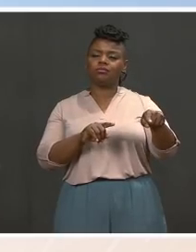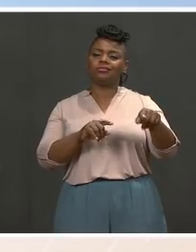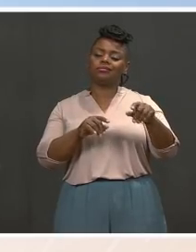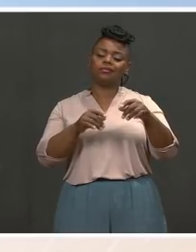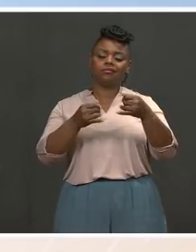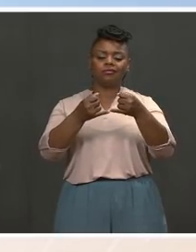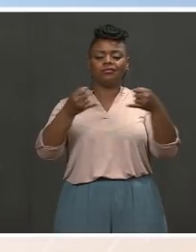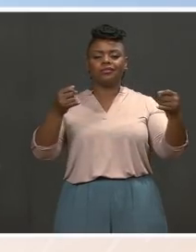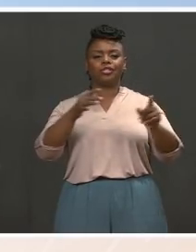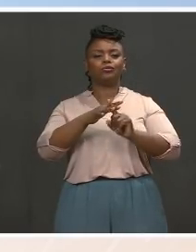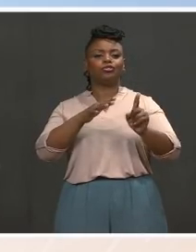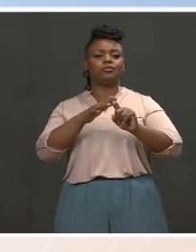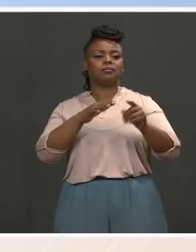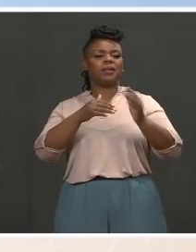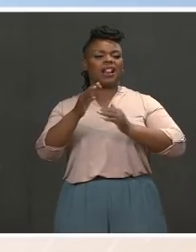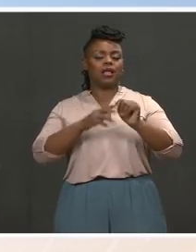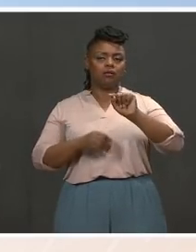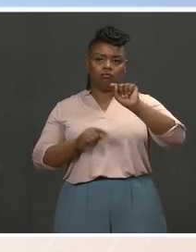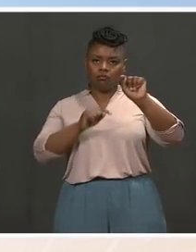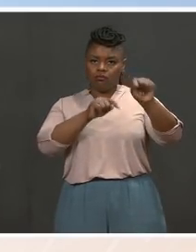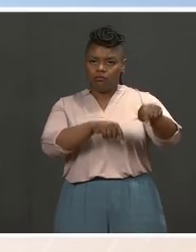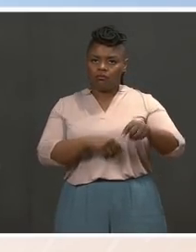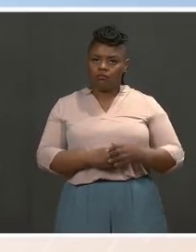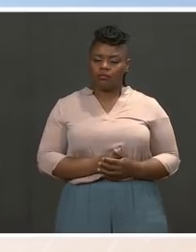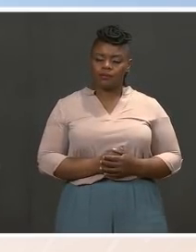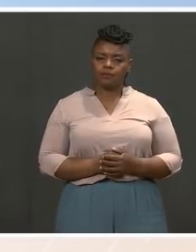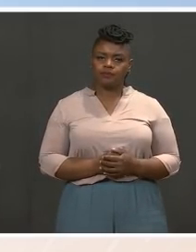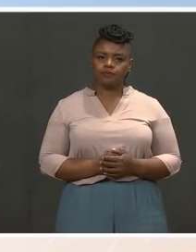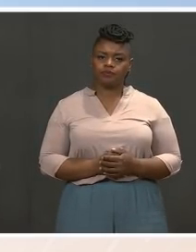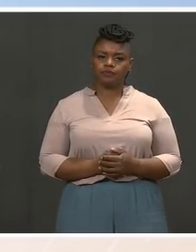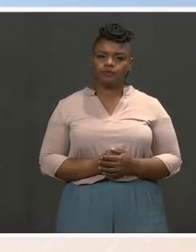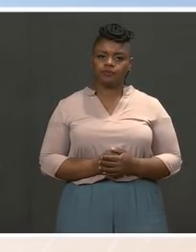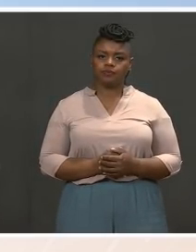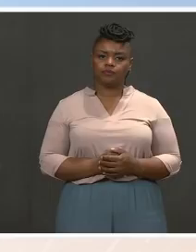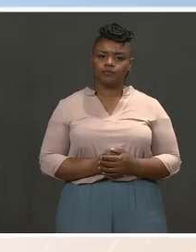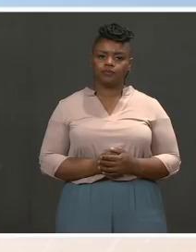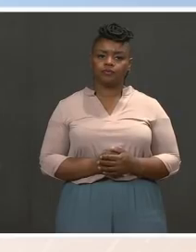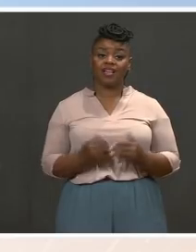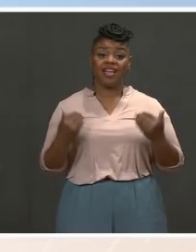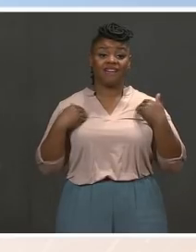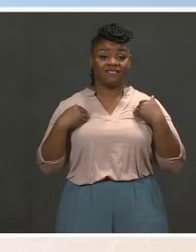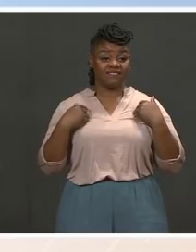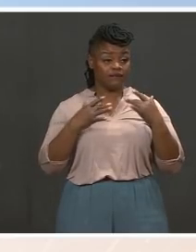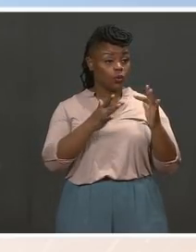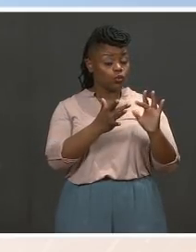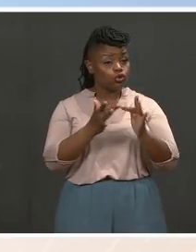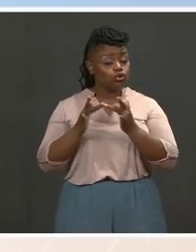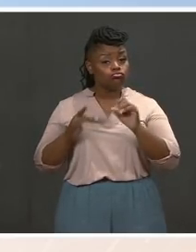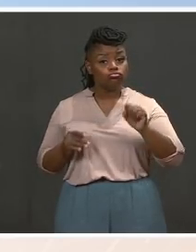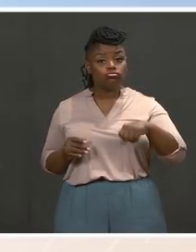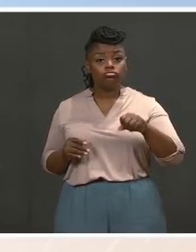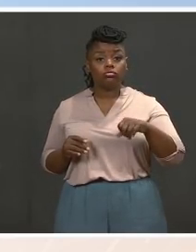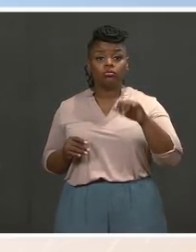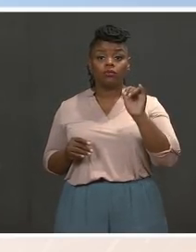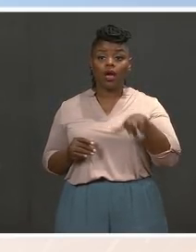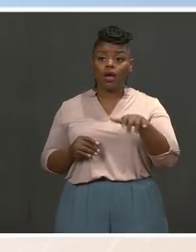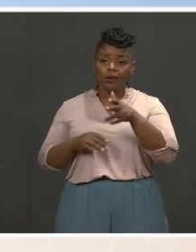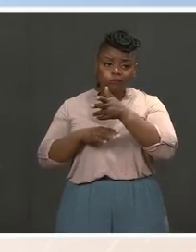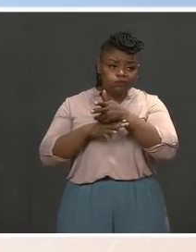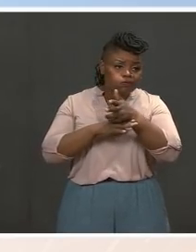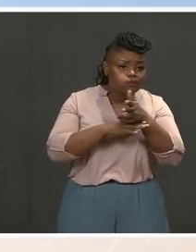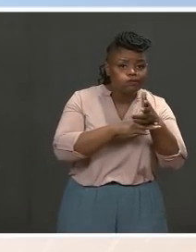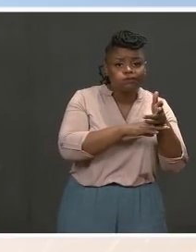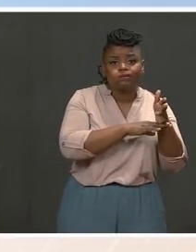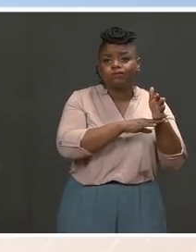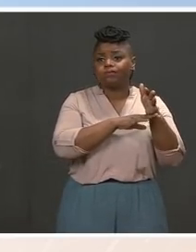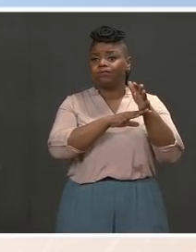facility there. There is a network pool camera that will be a part of this journey, which will ensure that there's